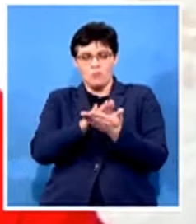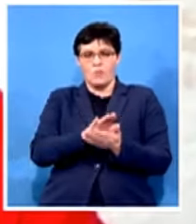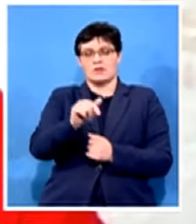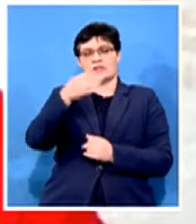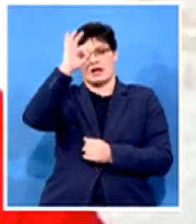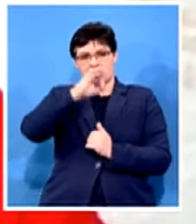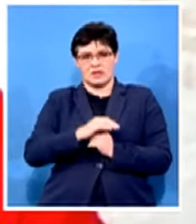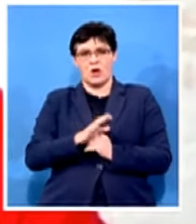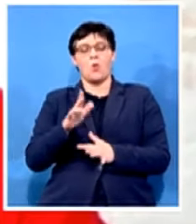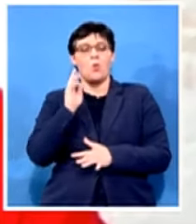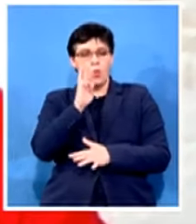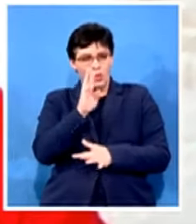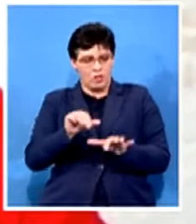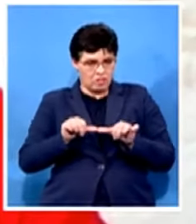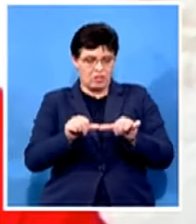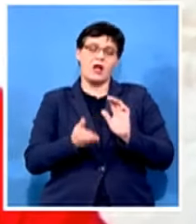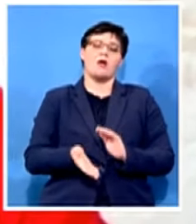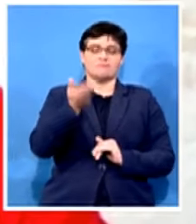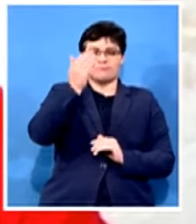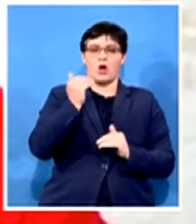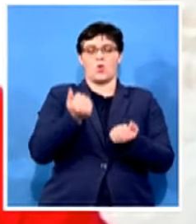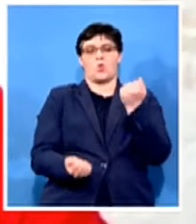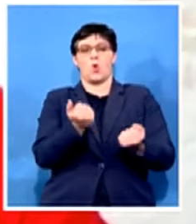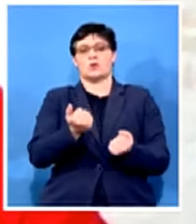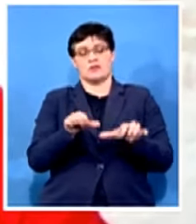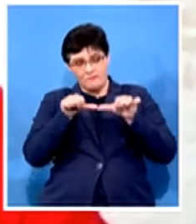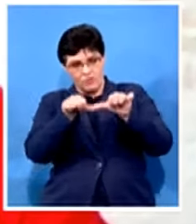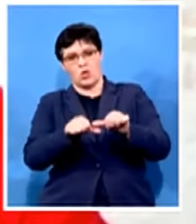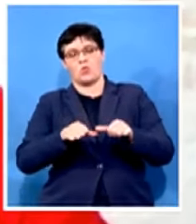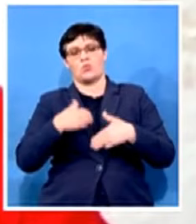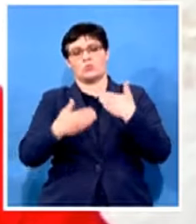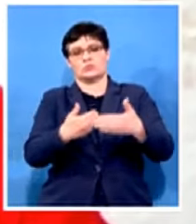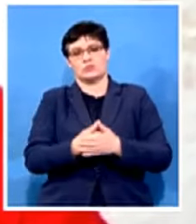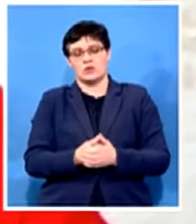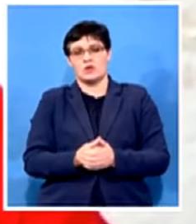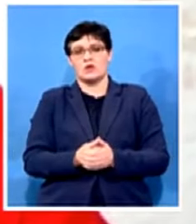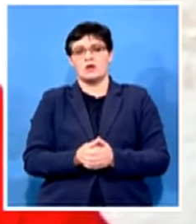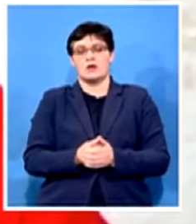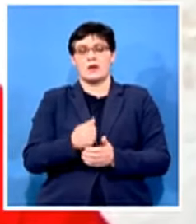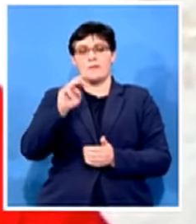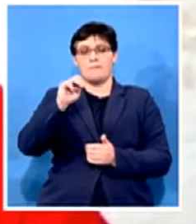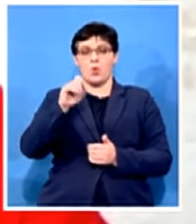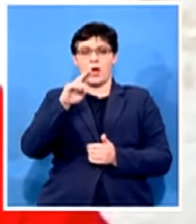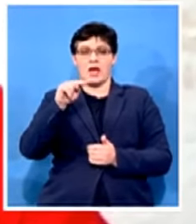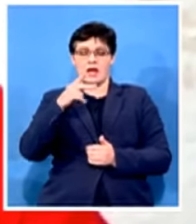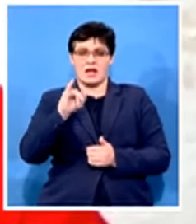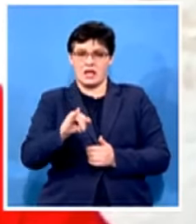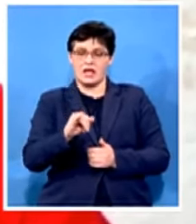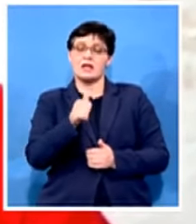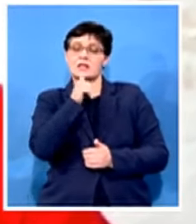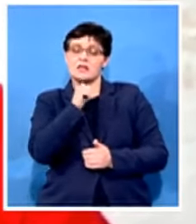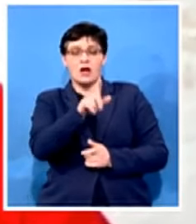court in the land and we can assure mr tito bohene pill charts and sense of tune that this fight will not end well for them